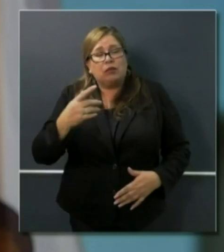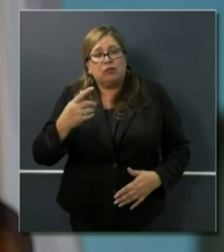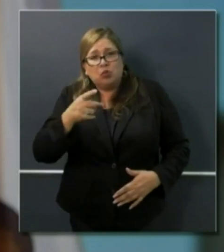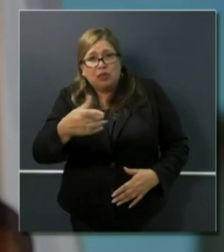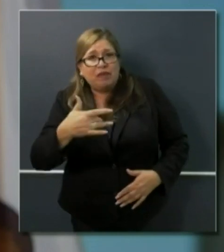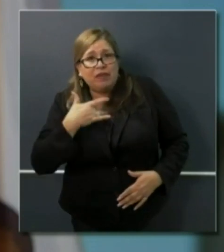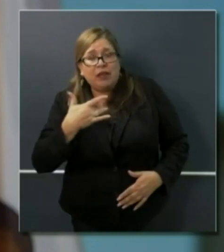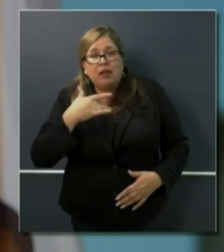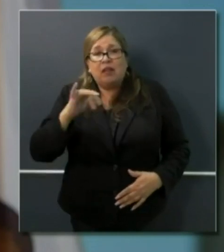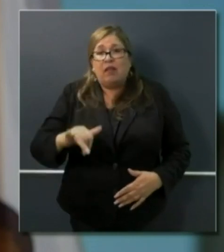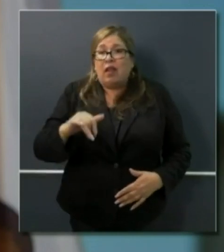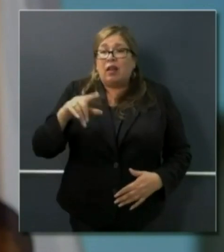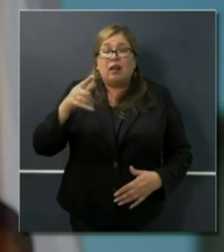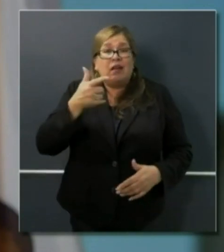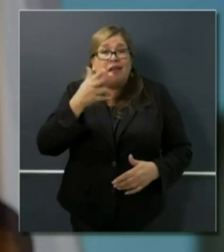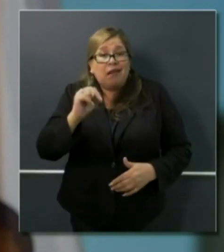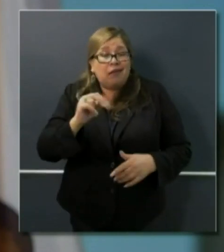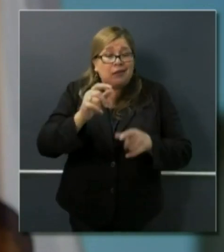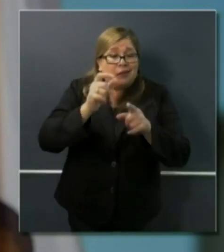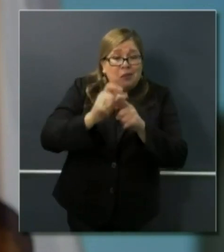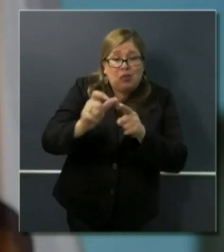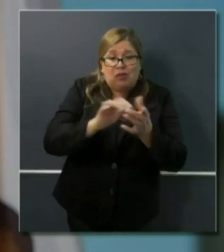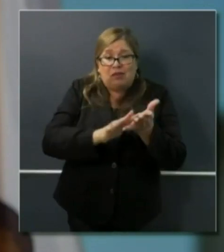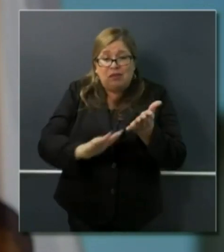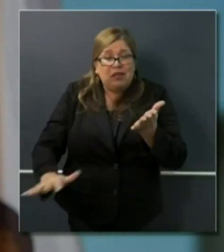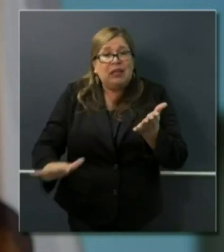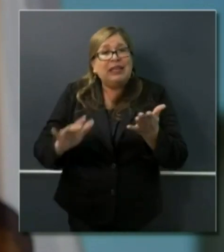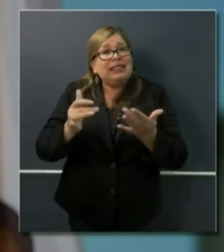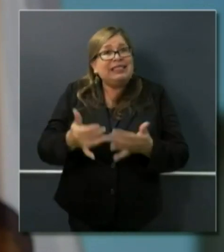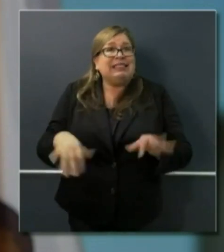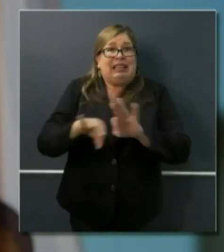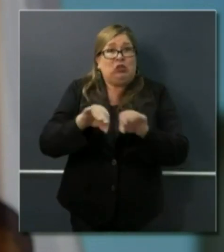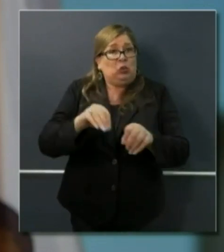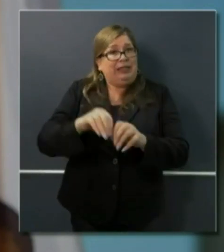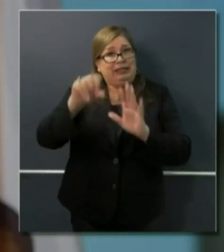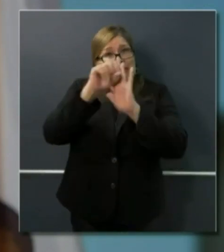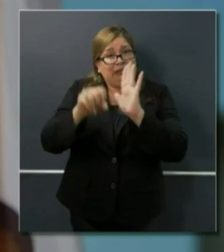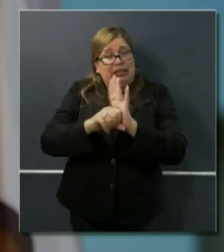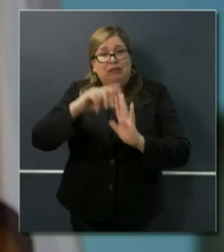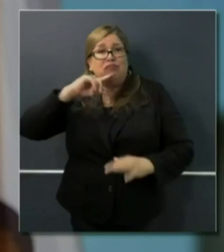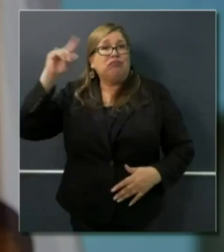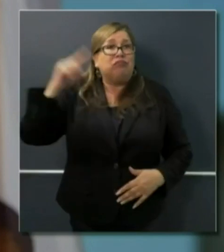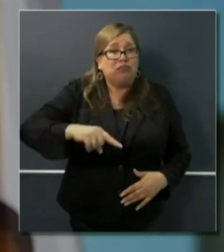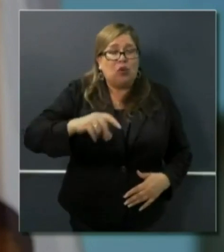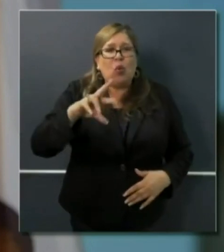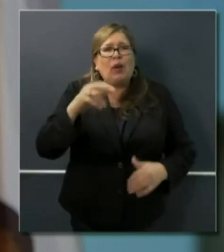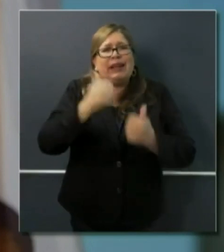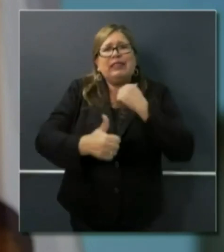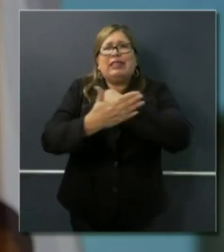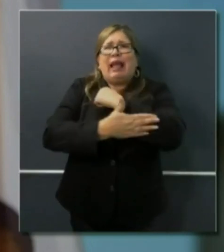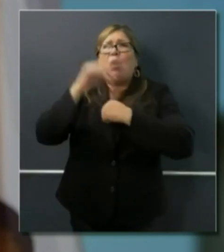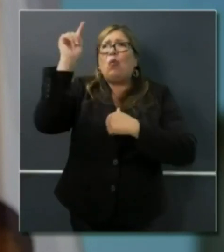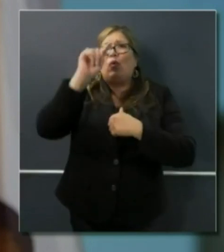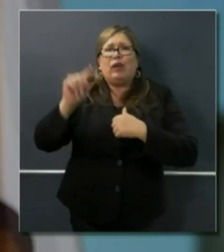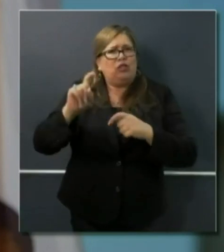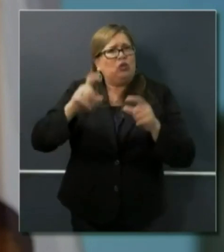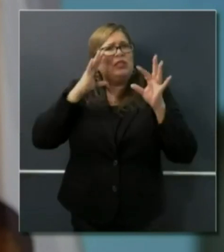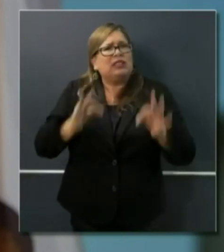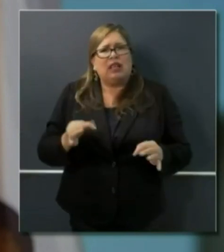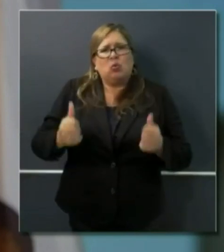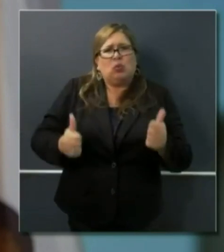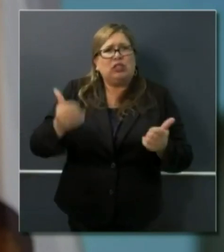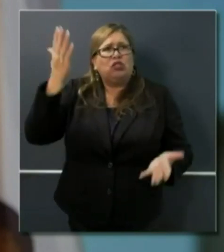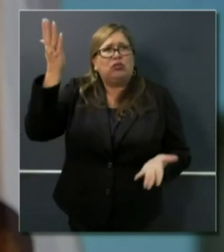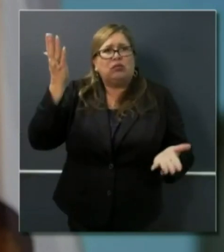or whether this should be a county-by-county decision. Yeah, we made the determination on directives going back weeks now. When